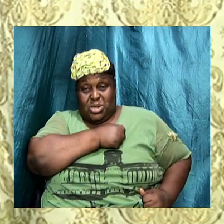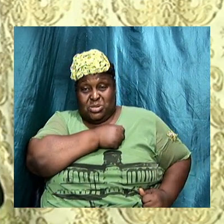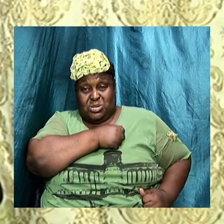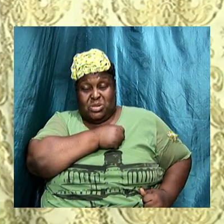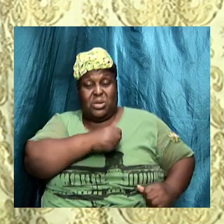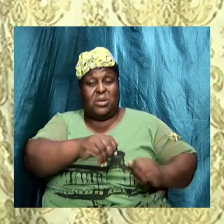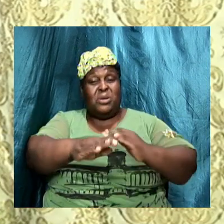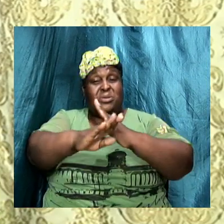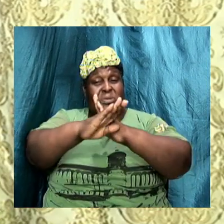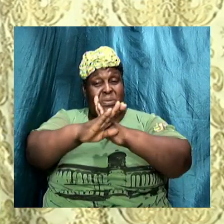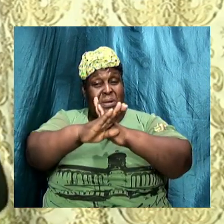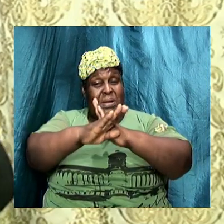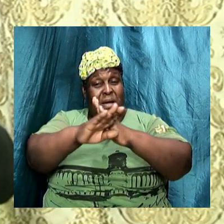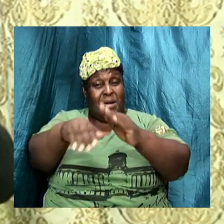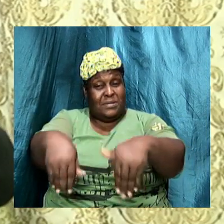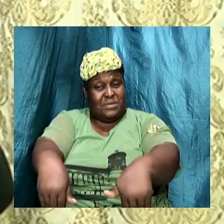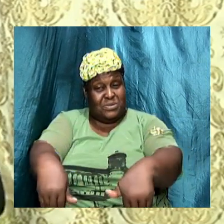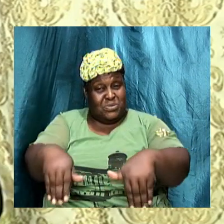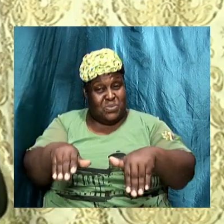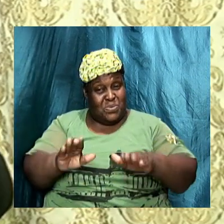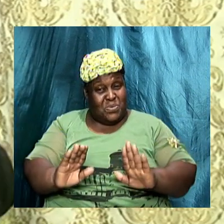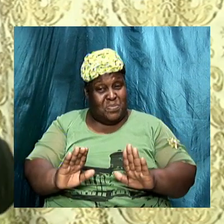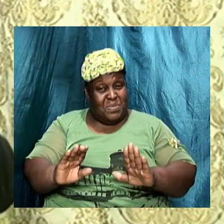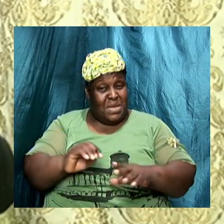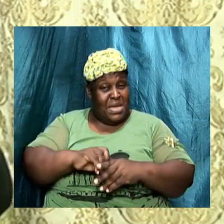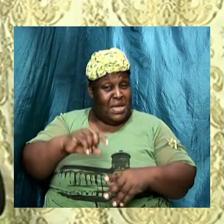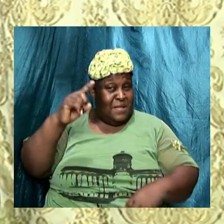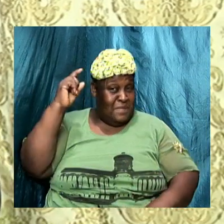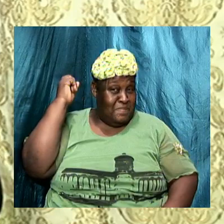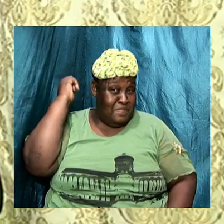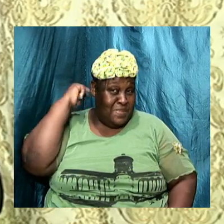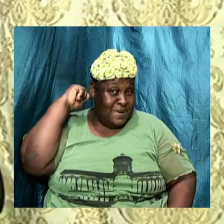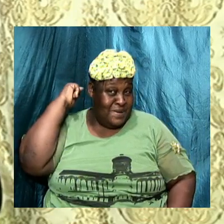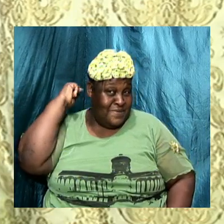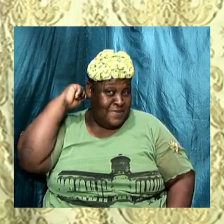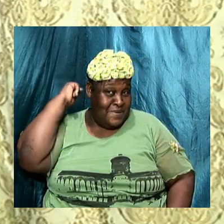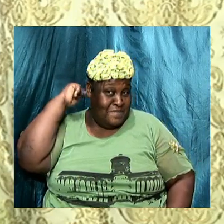to come and steal the body but in the back of their minds they were saying